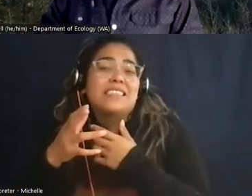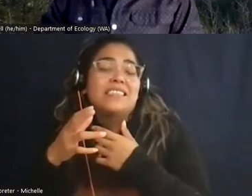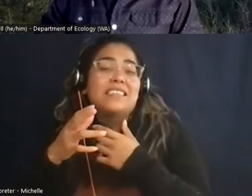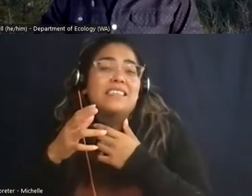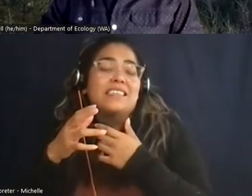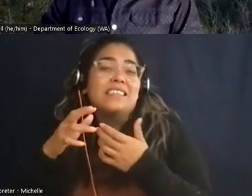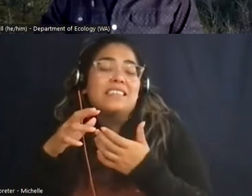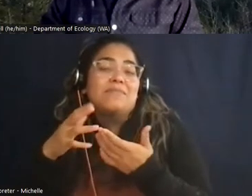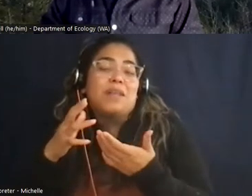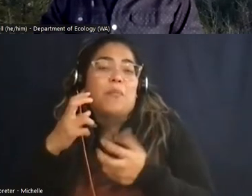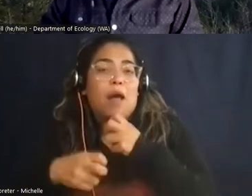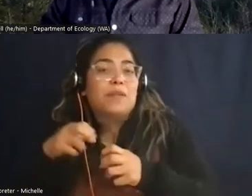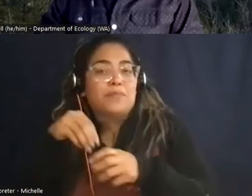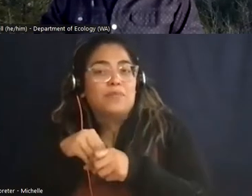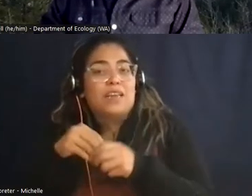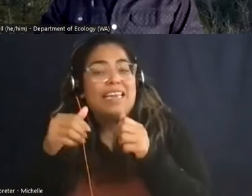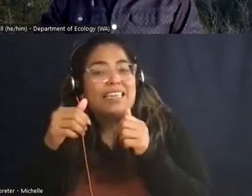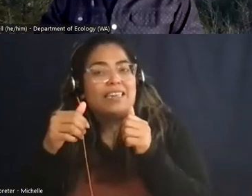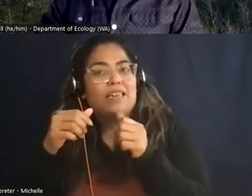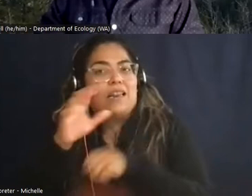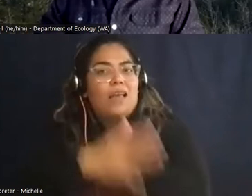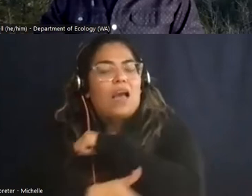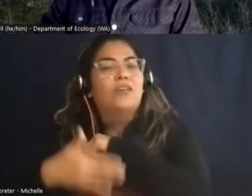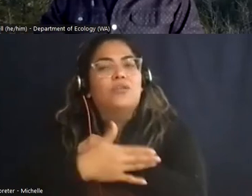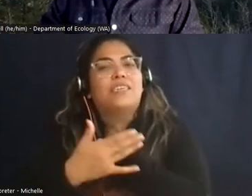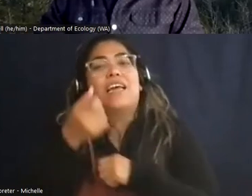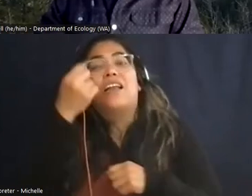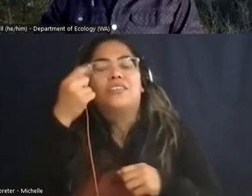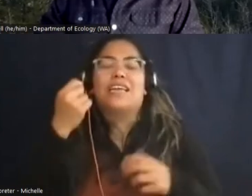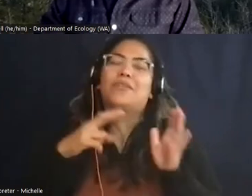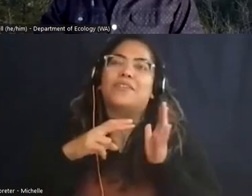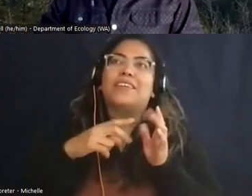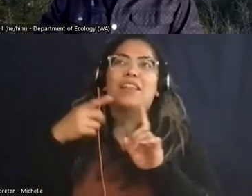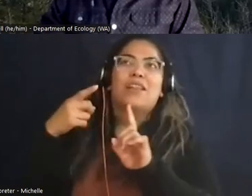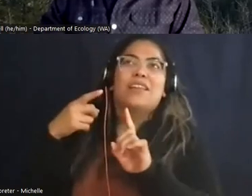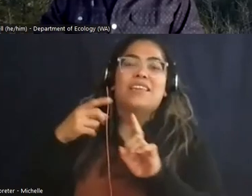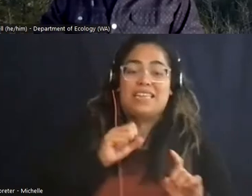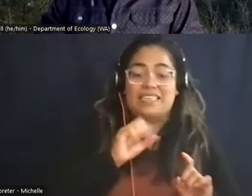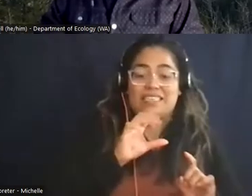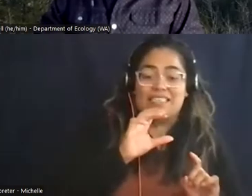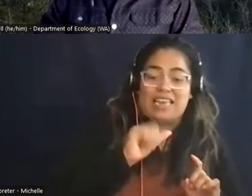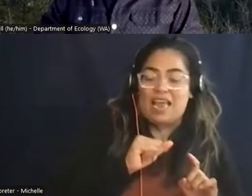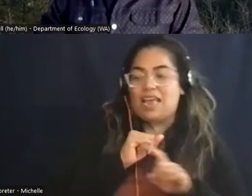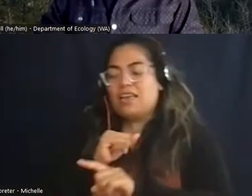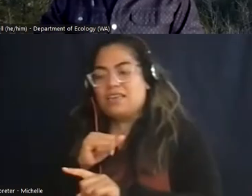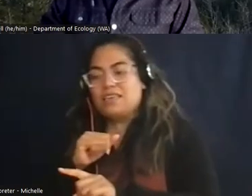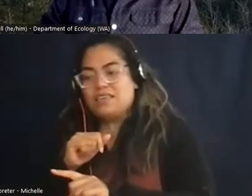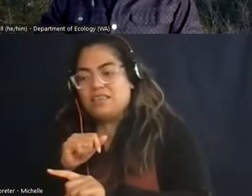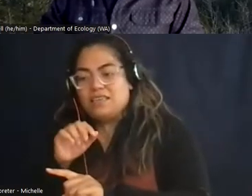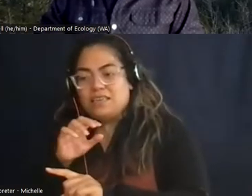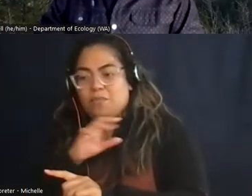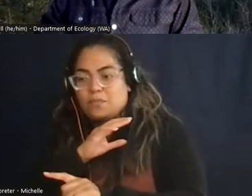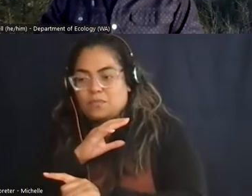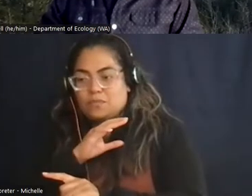sense, the connecting the SCA to the Marine Corps. The teamwork, just the professional teamwork, that's something that,